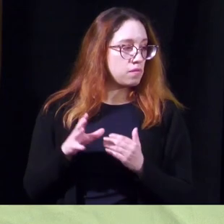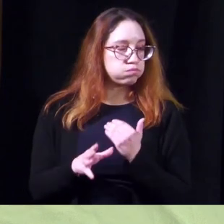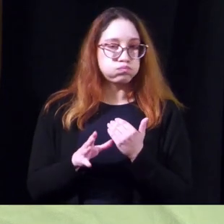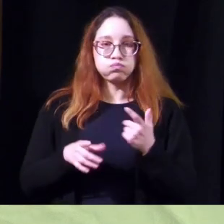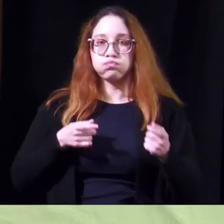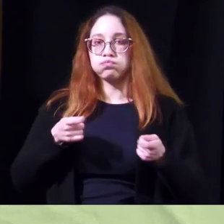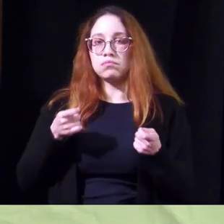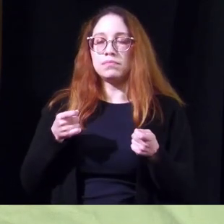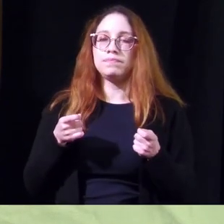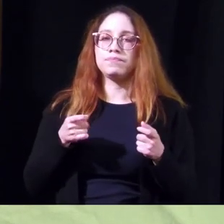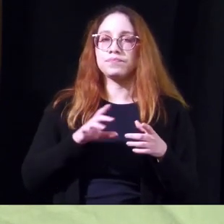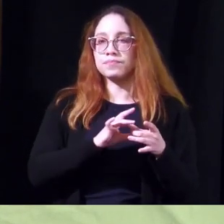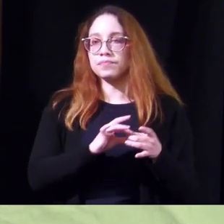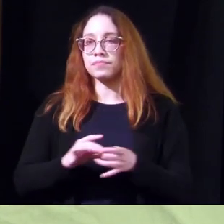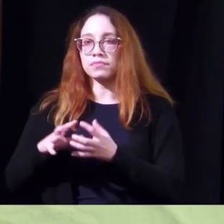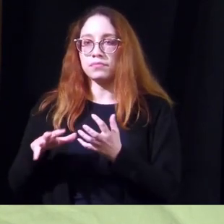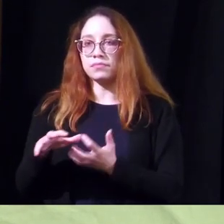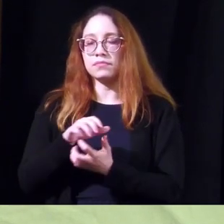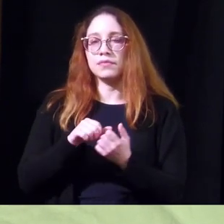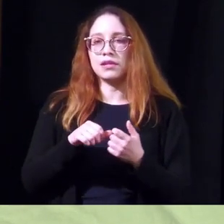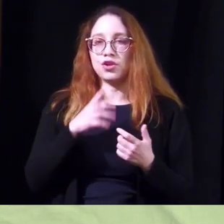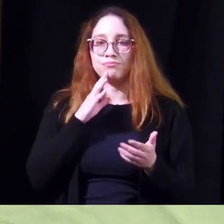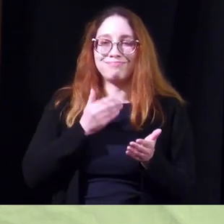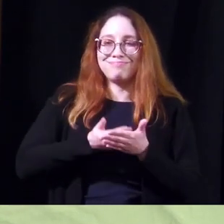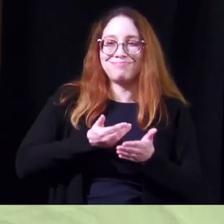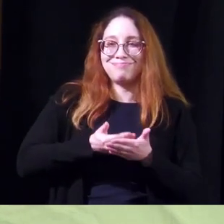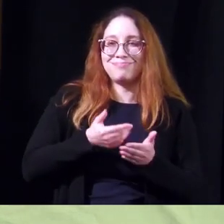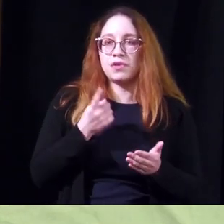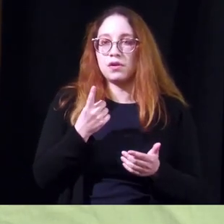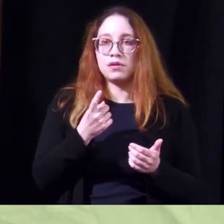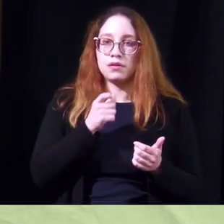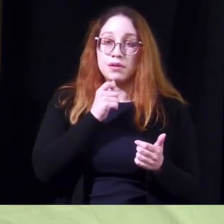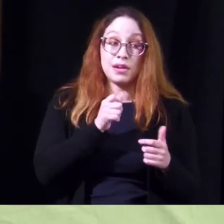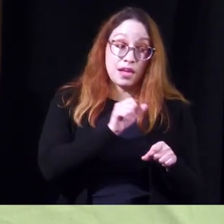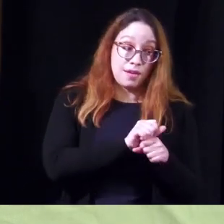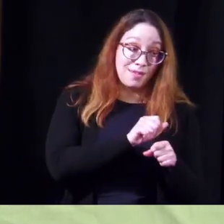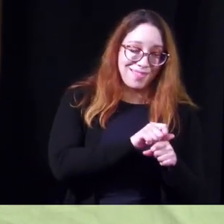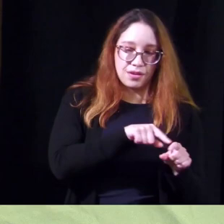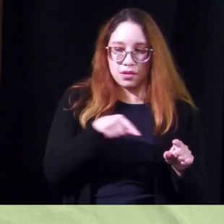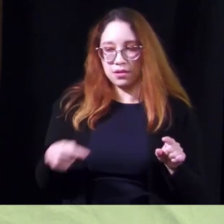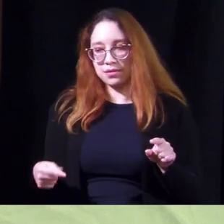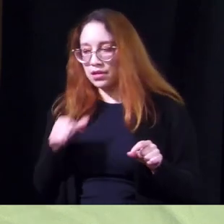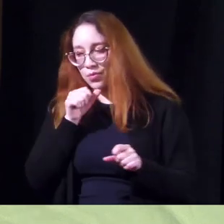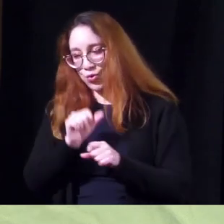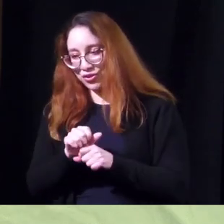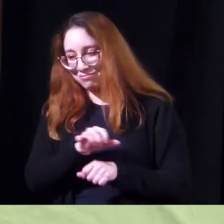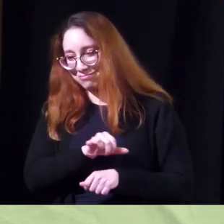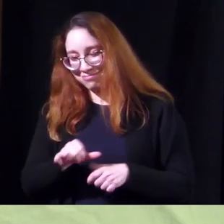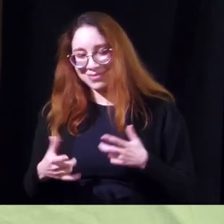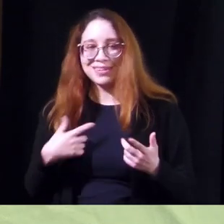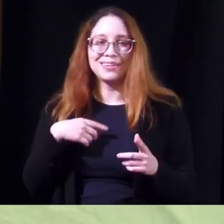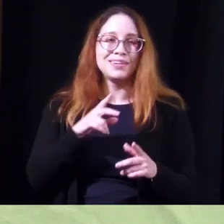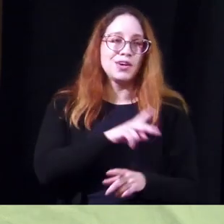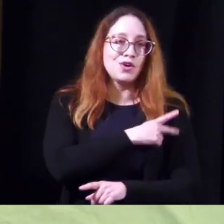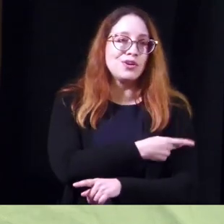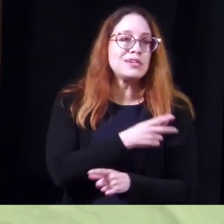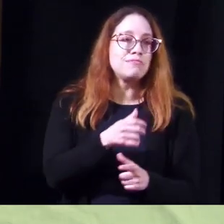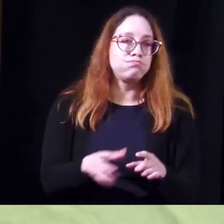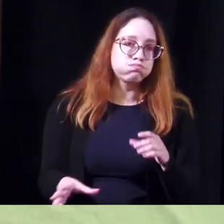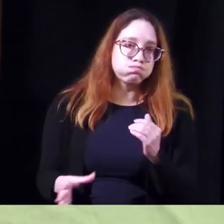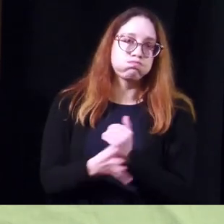because the bladder and the bowel are next door neighbors one one is not working well the other doesn't work well so when patients are severely